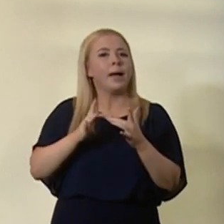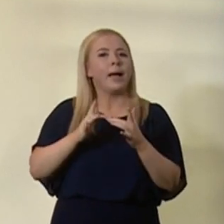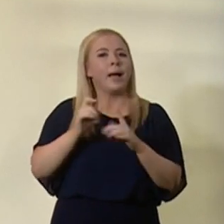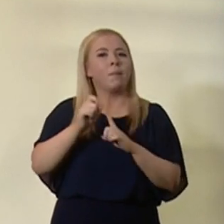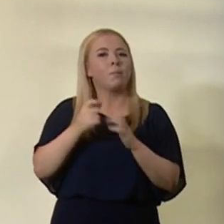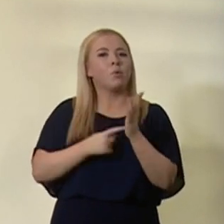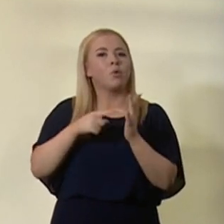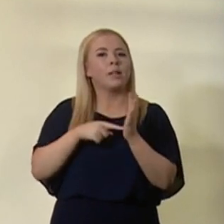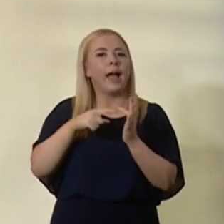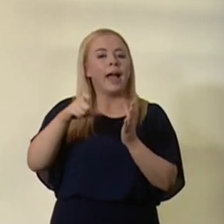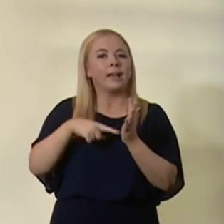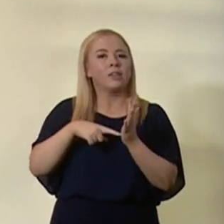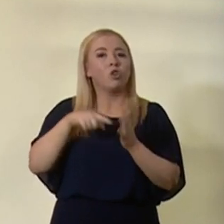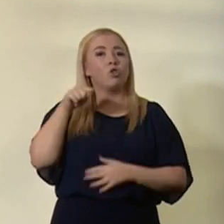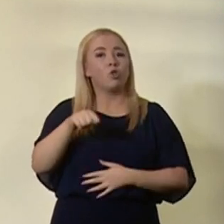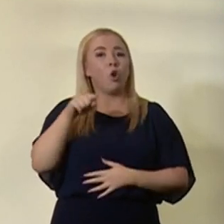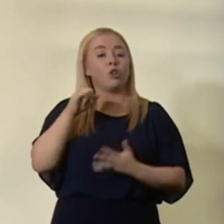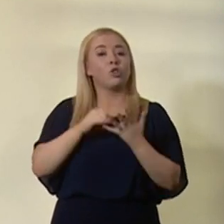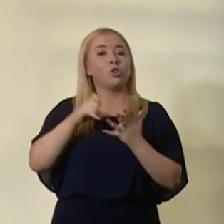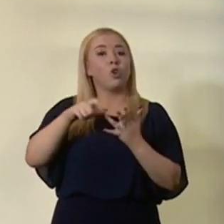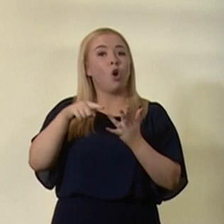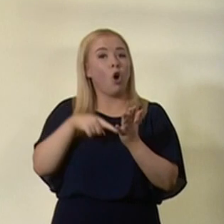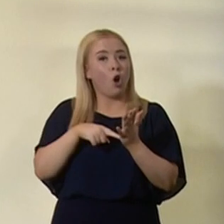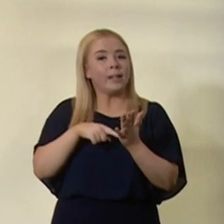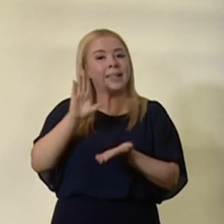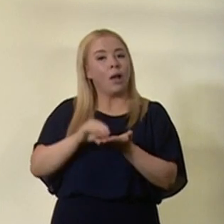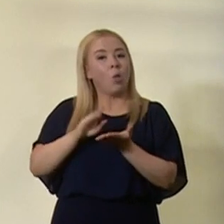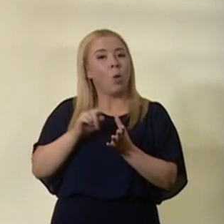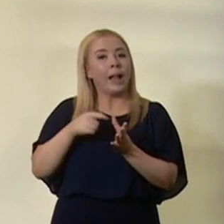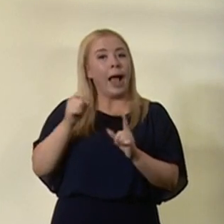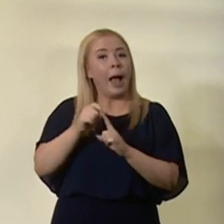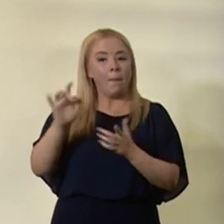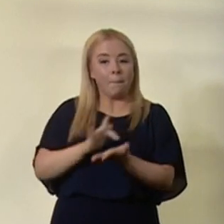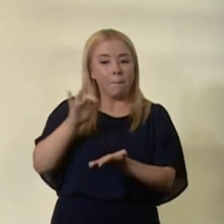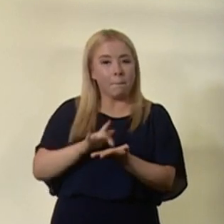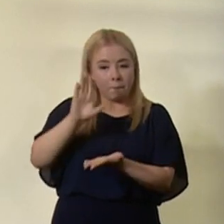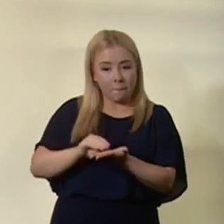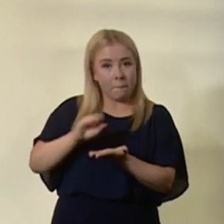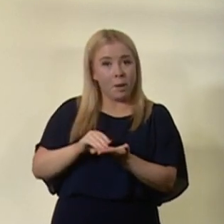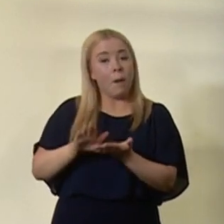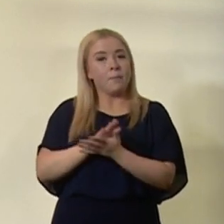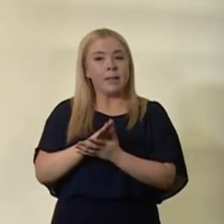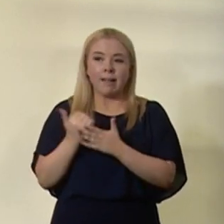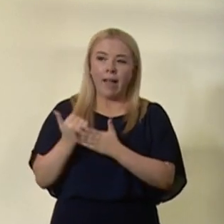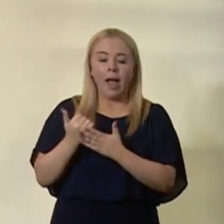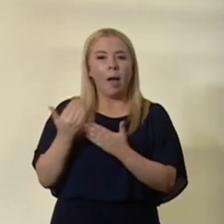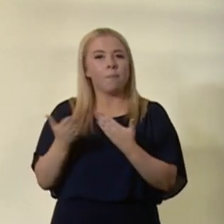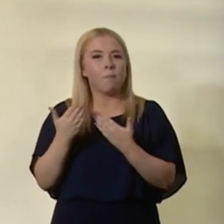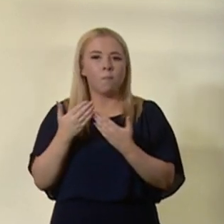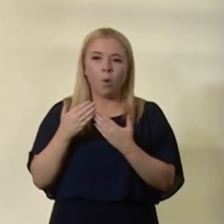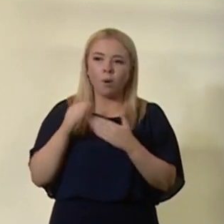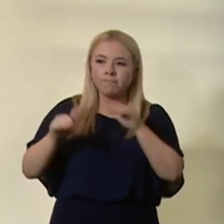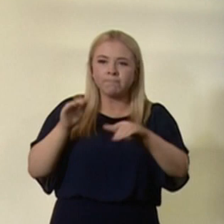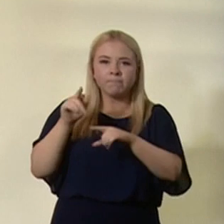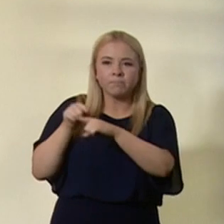and download the Protect Scotland app. So more people who might be at risk of the virus can be traced quickly and asked to self-isolate.